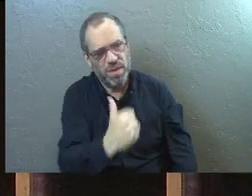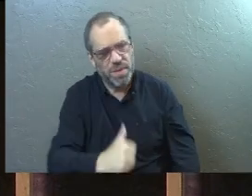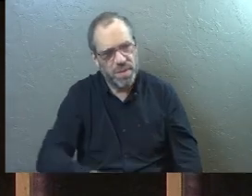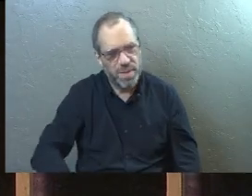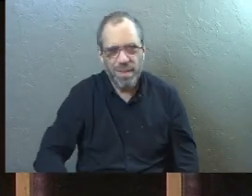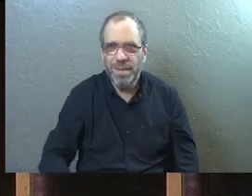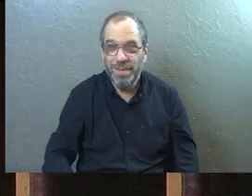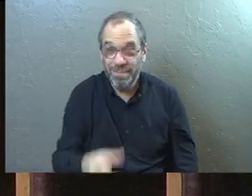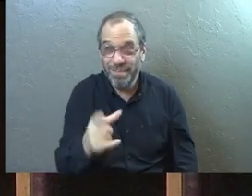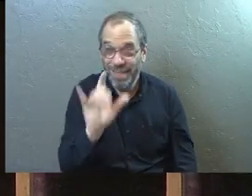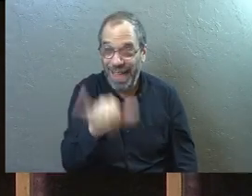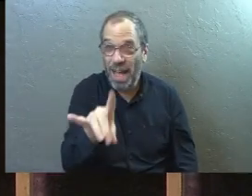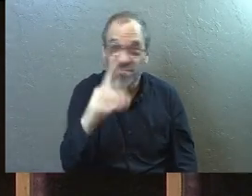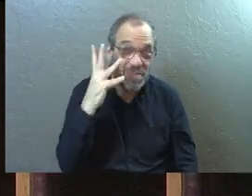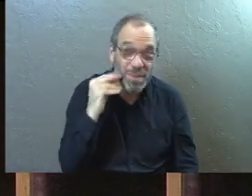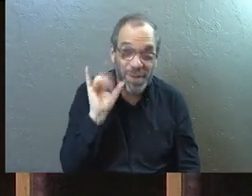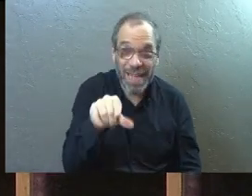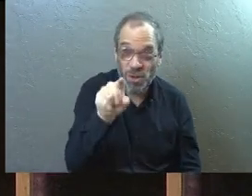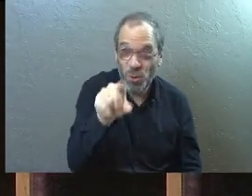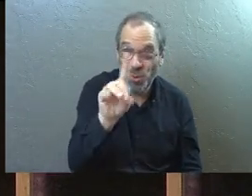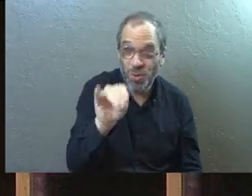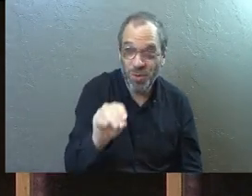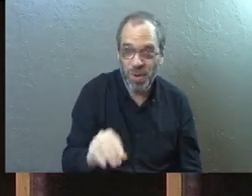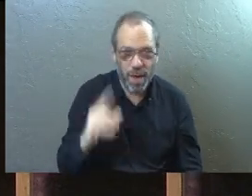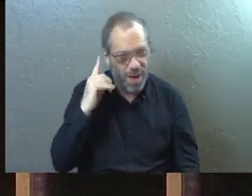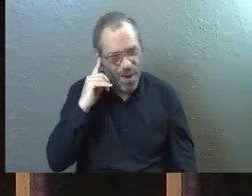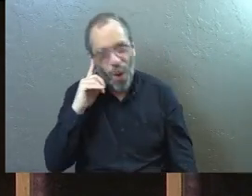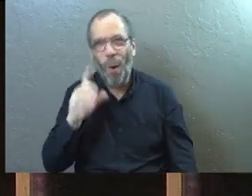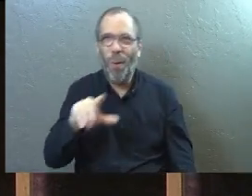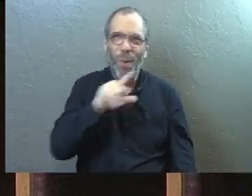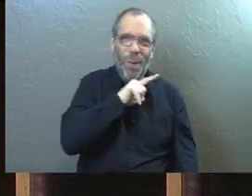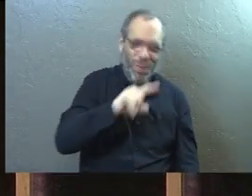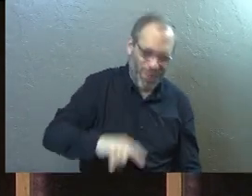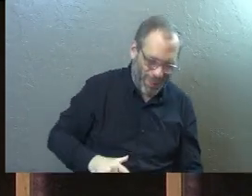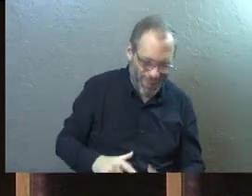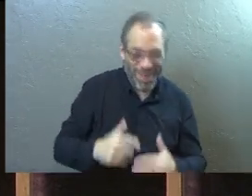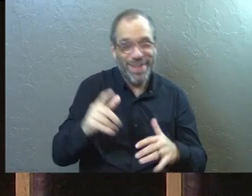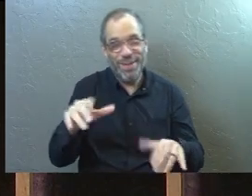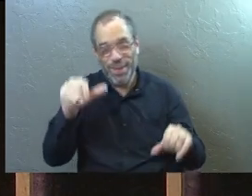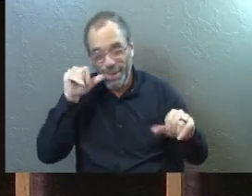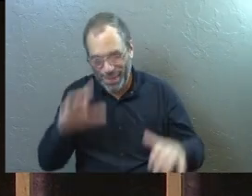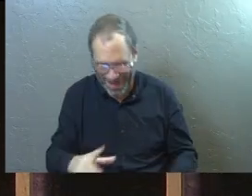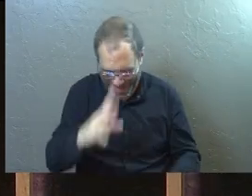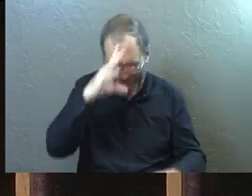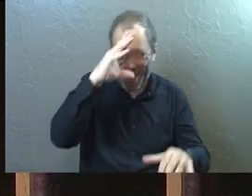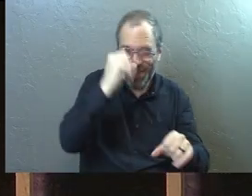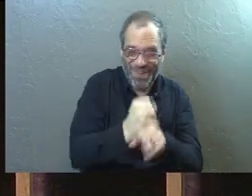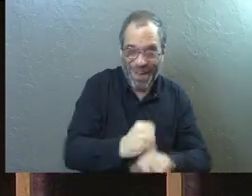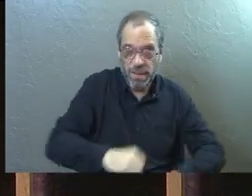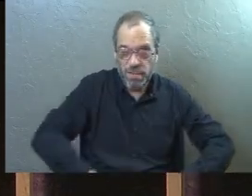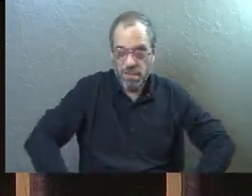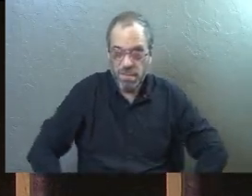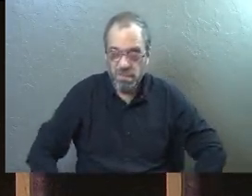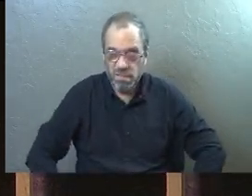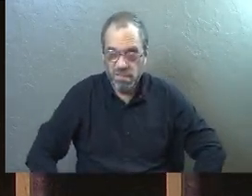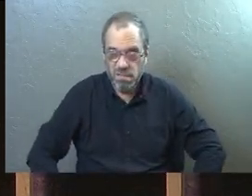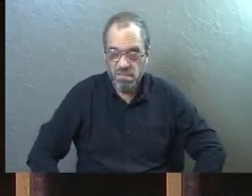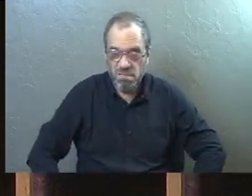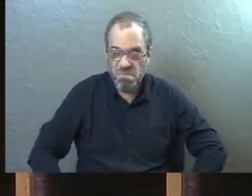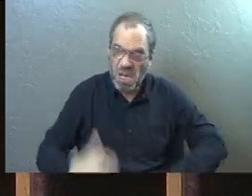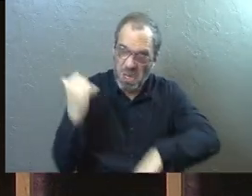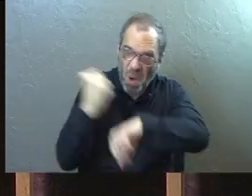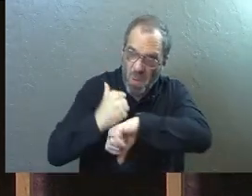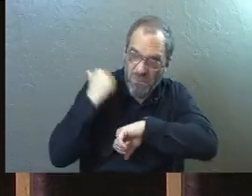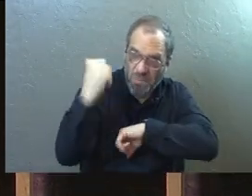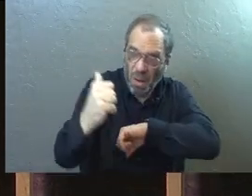You ever do that? Ever speak some real Christianese to God that sounds like faith while you simultaneously accuse